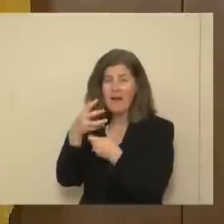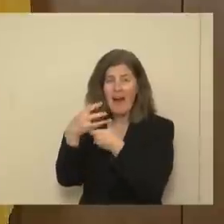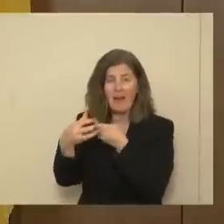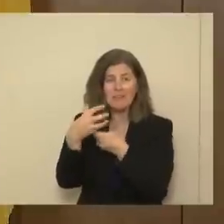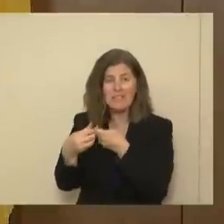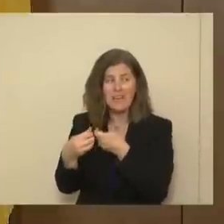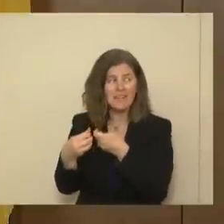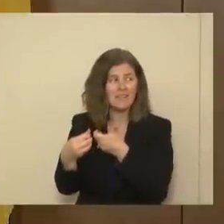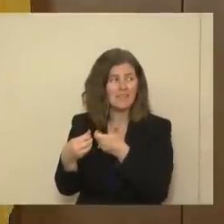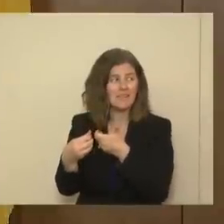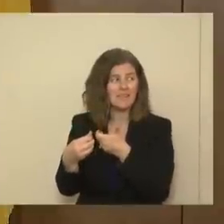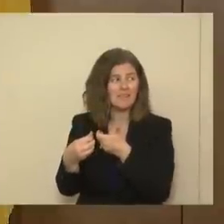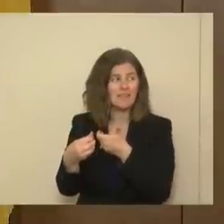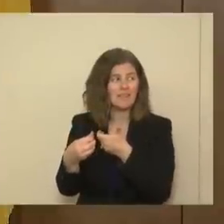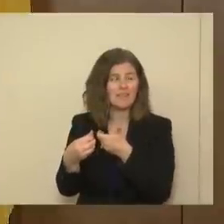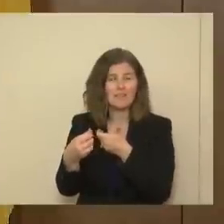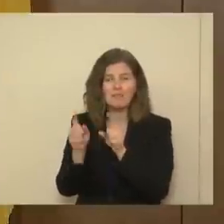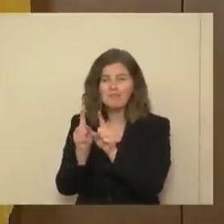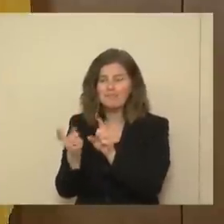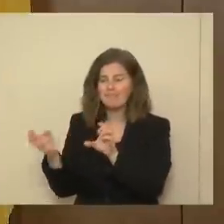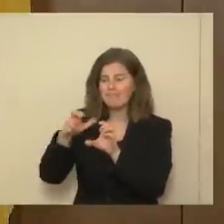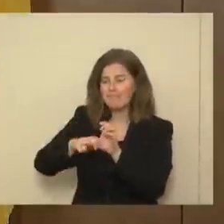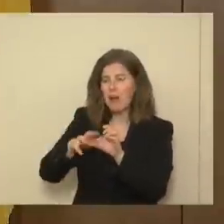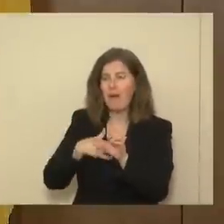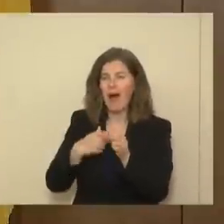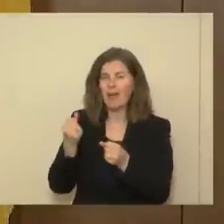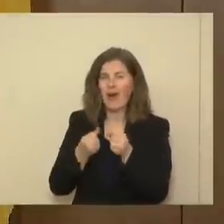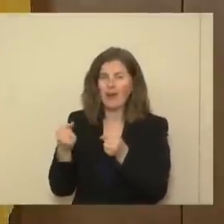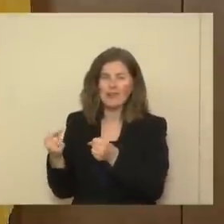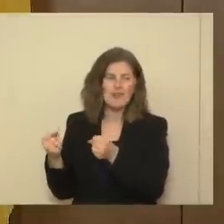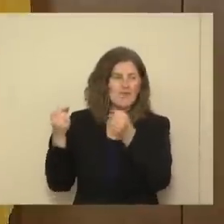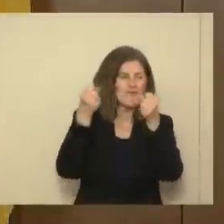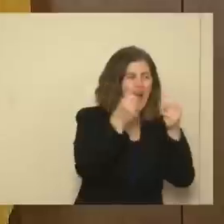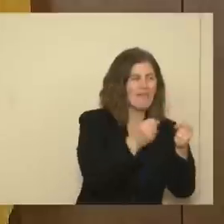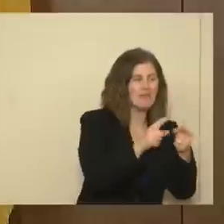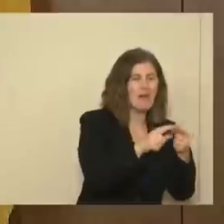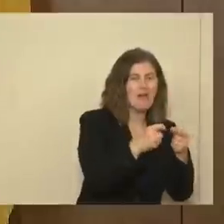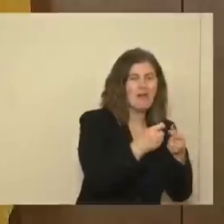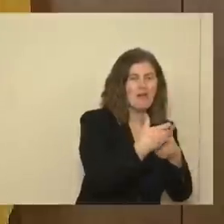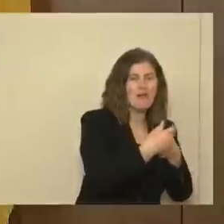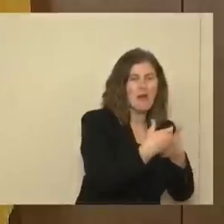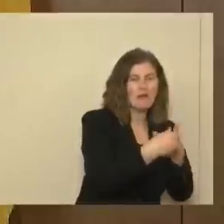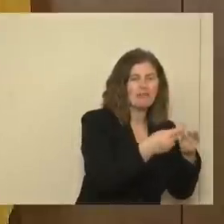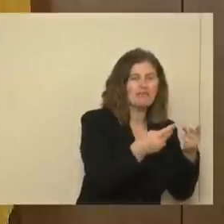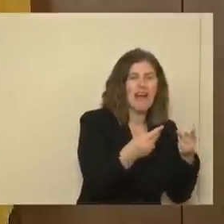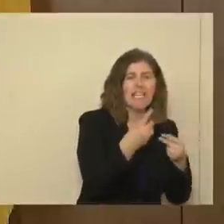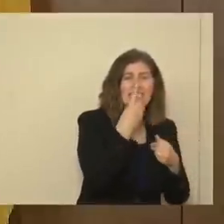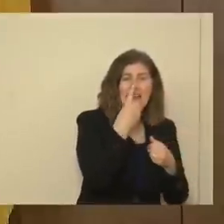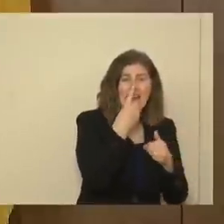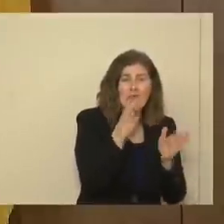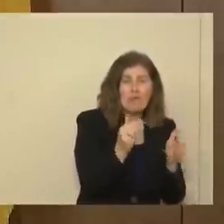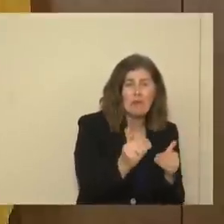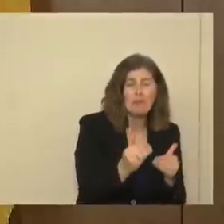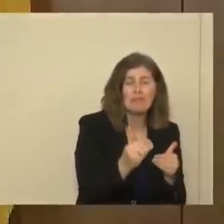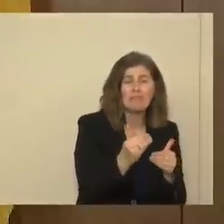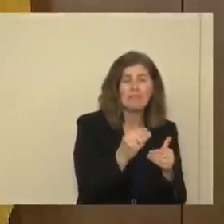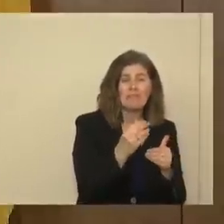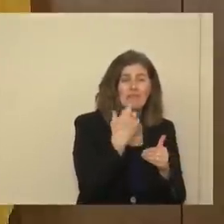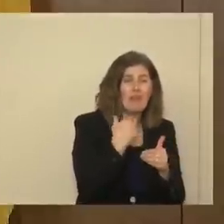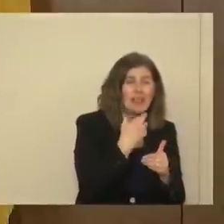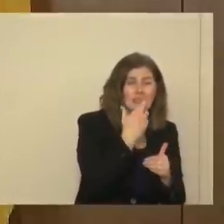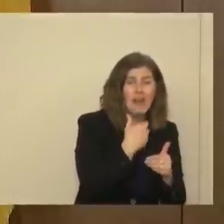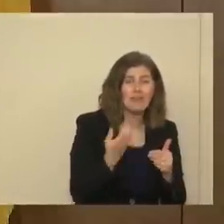putting her in my car, driving to an outdoor location at a dining area in